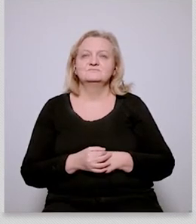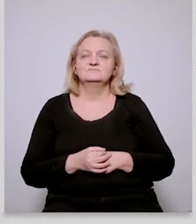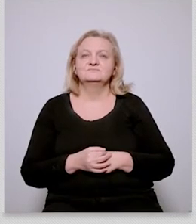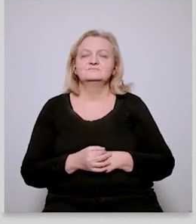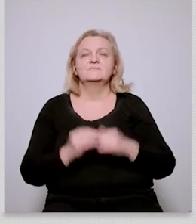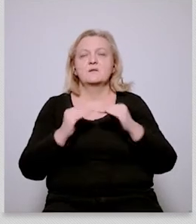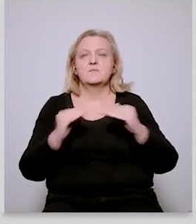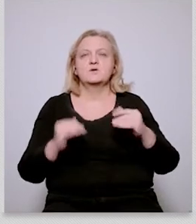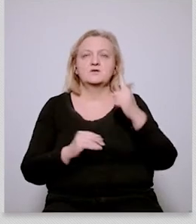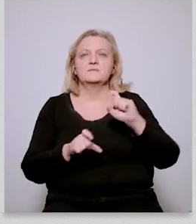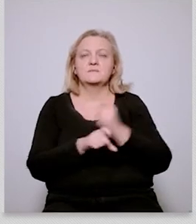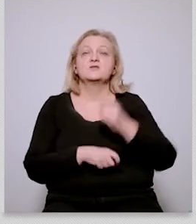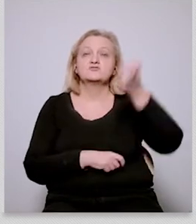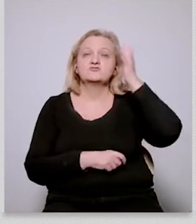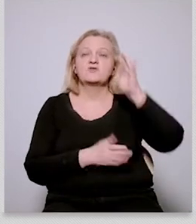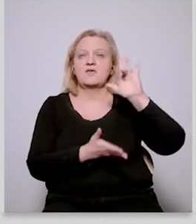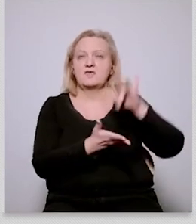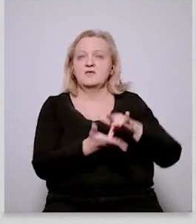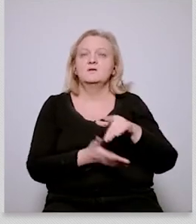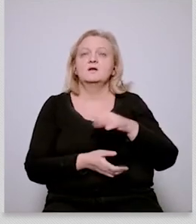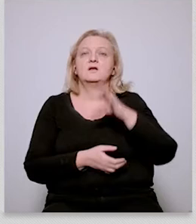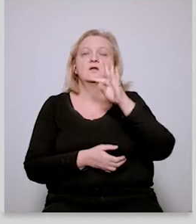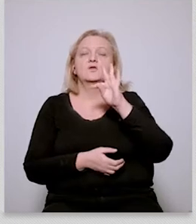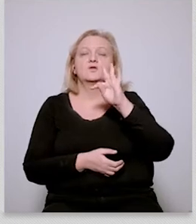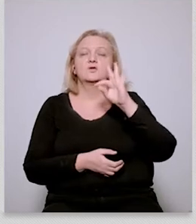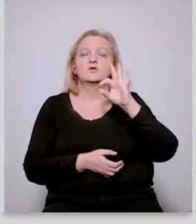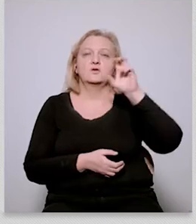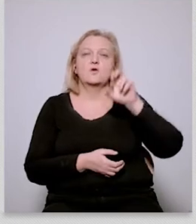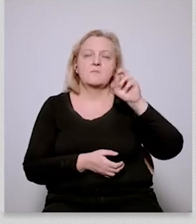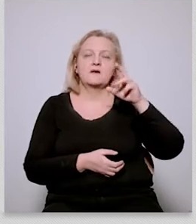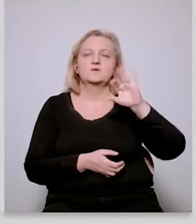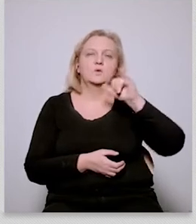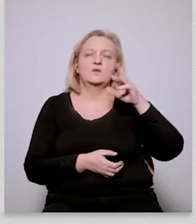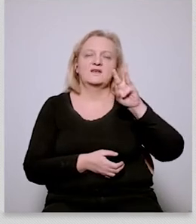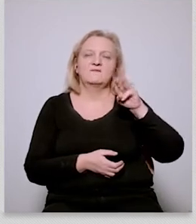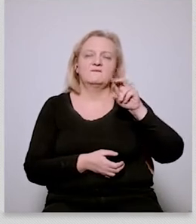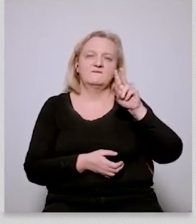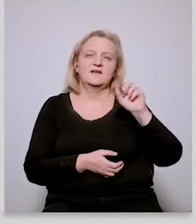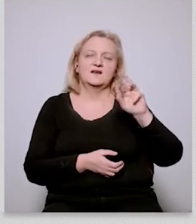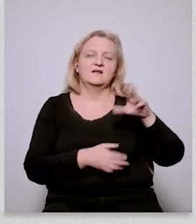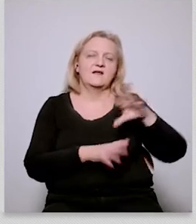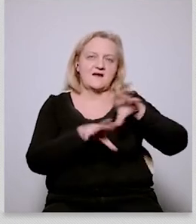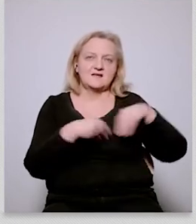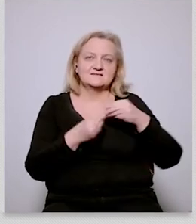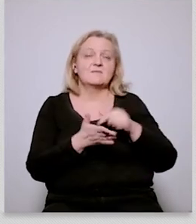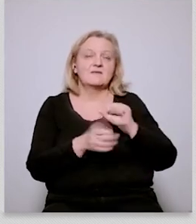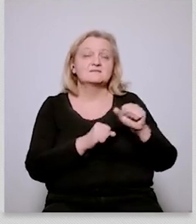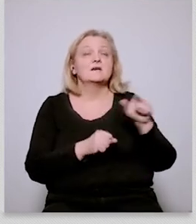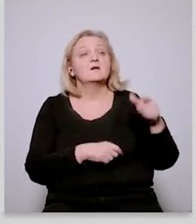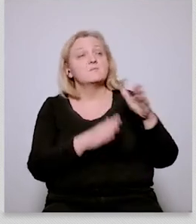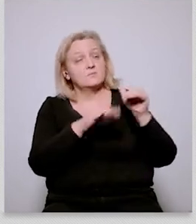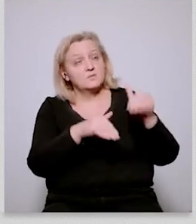who can tell us more about how all these issues we have discussed for the last for the last